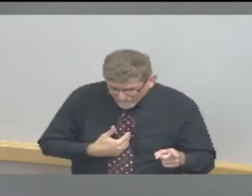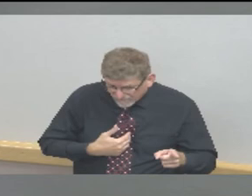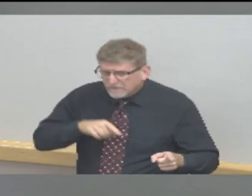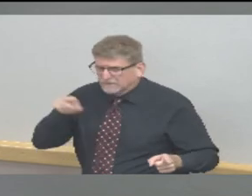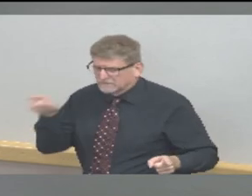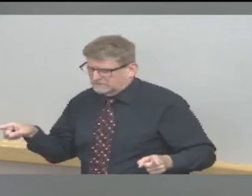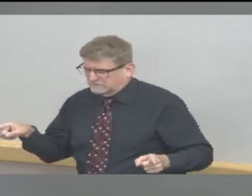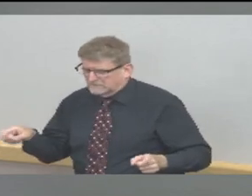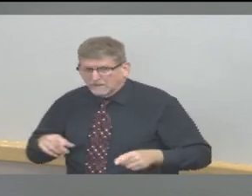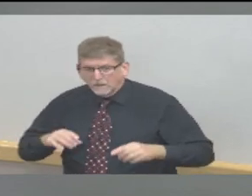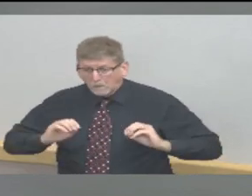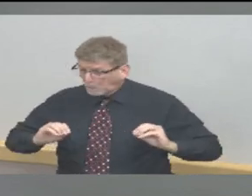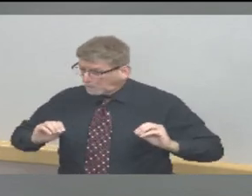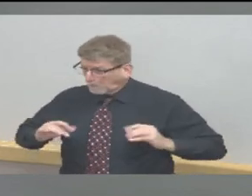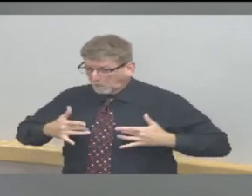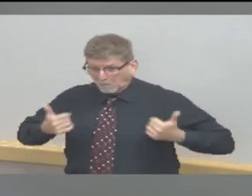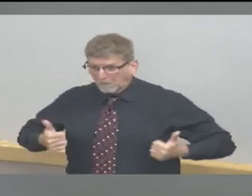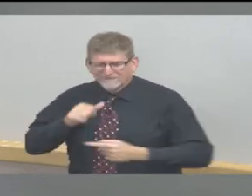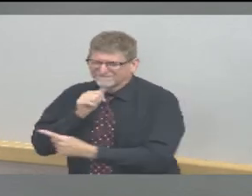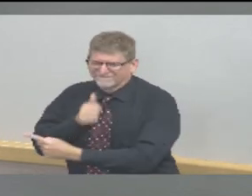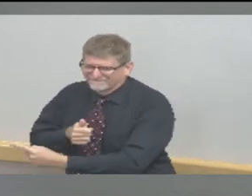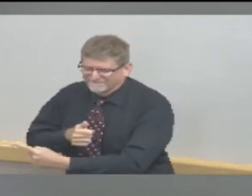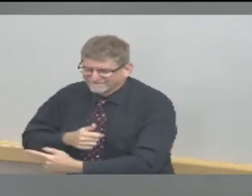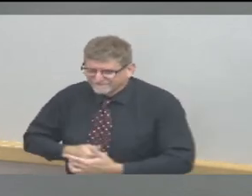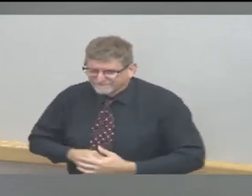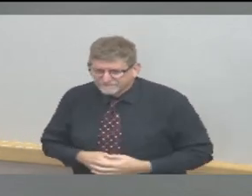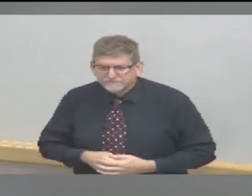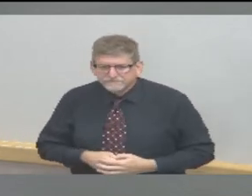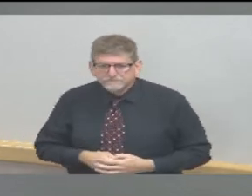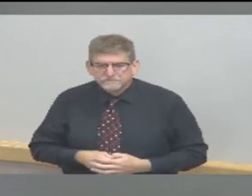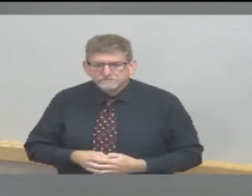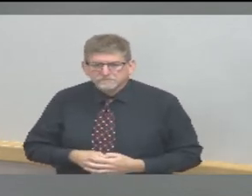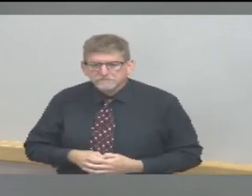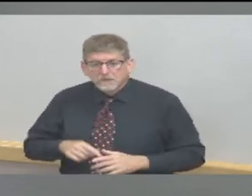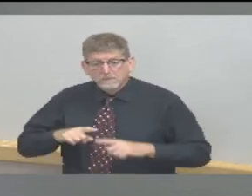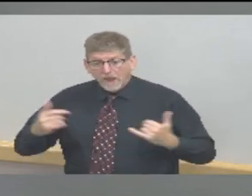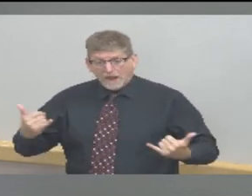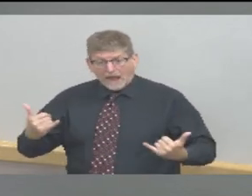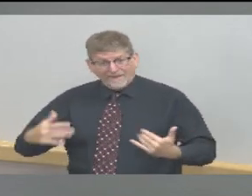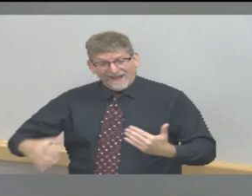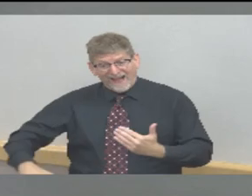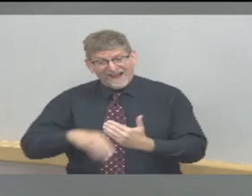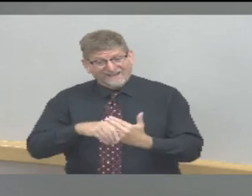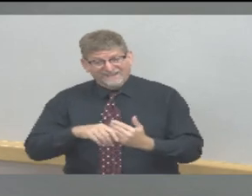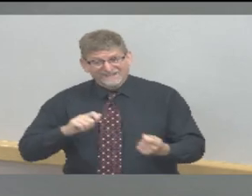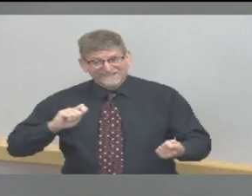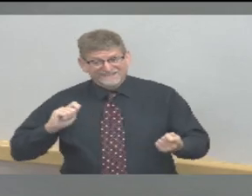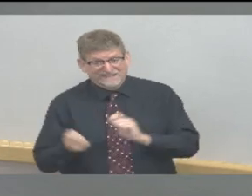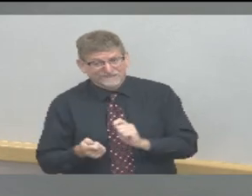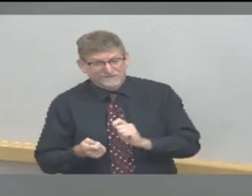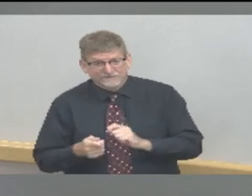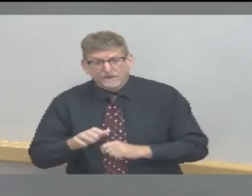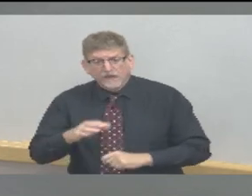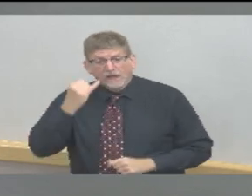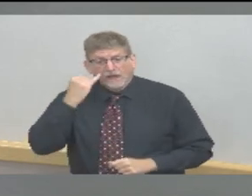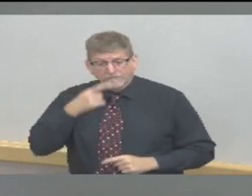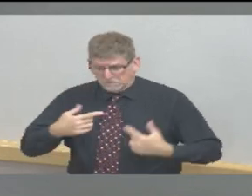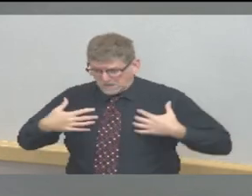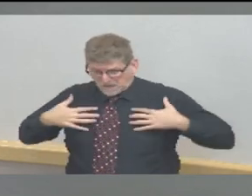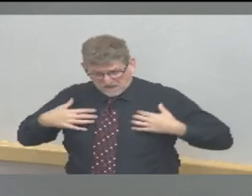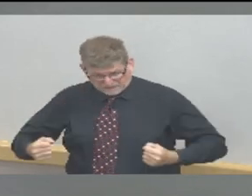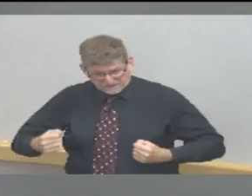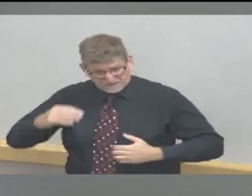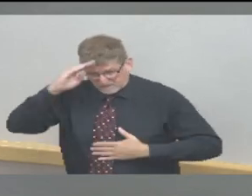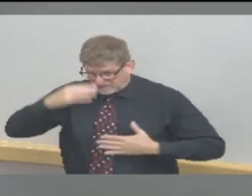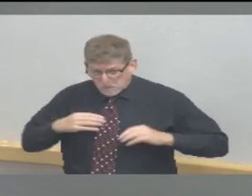if they are at high risk because of age being over 65 have diabetes obesity high blood pressure or another